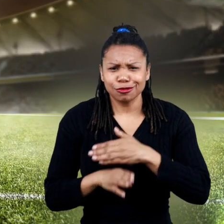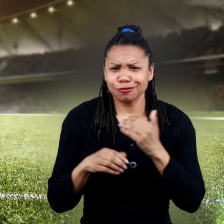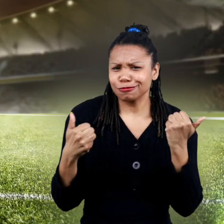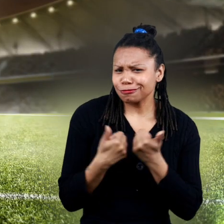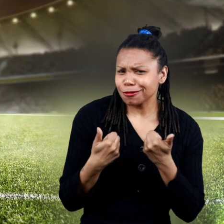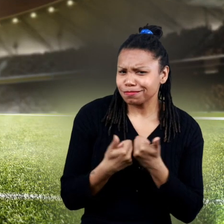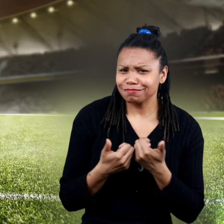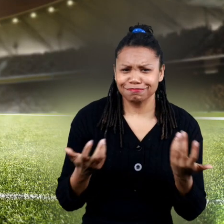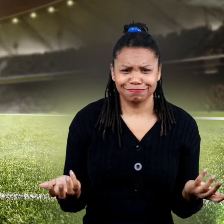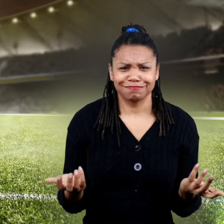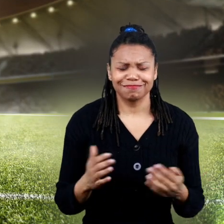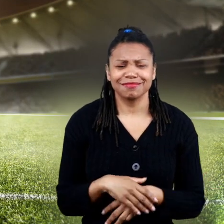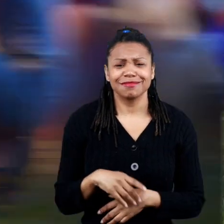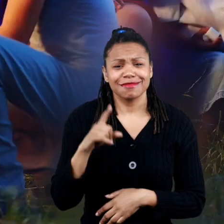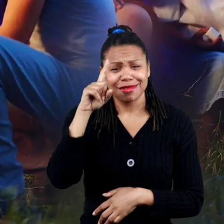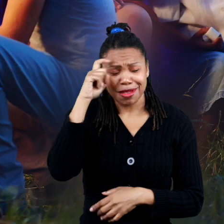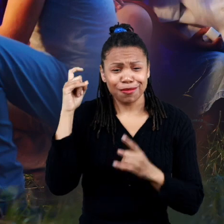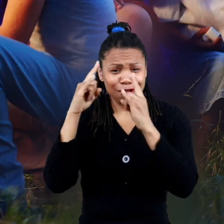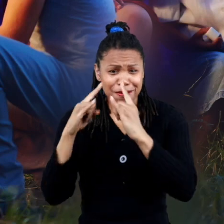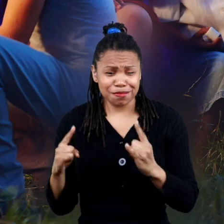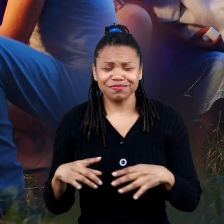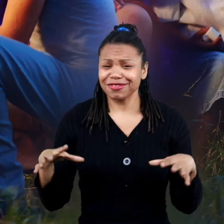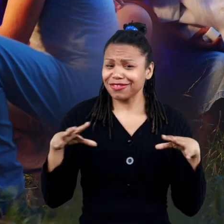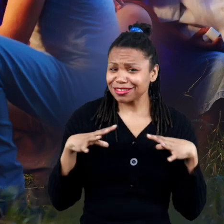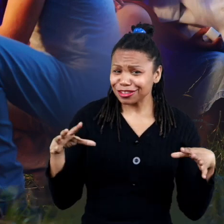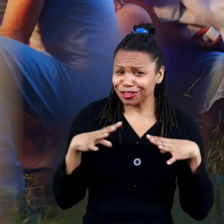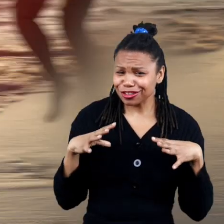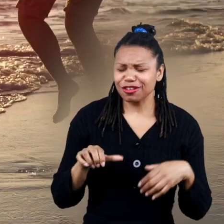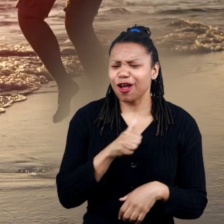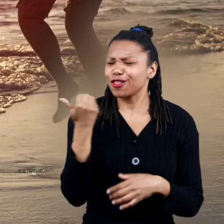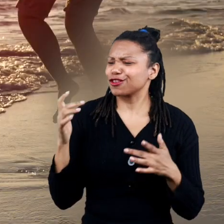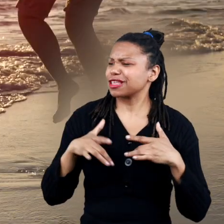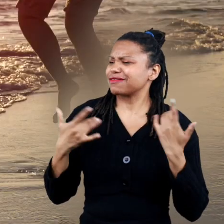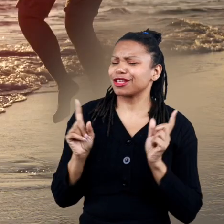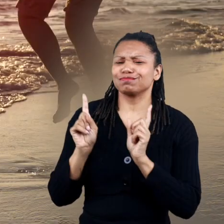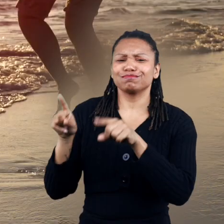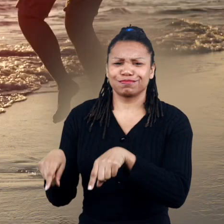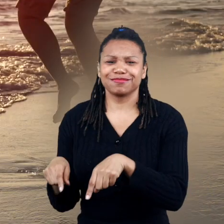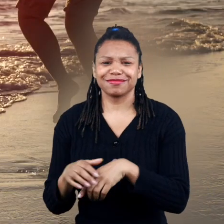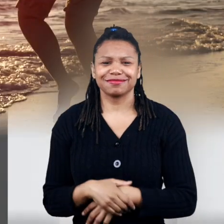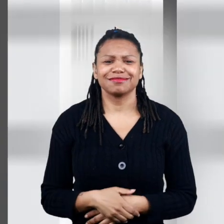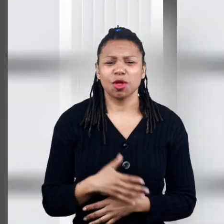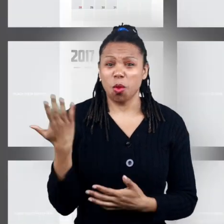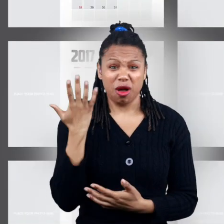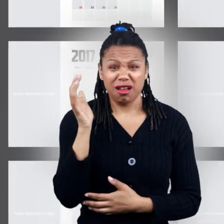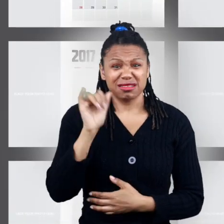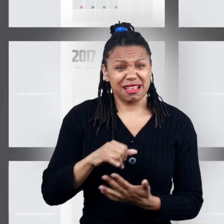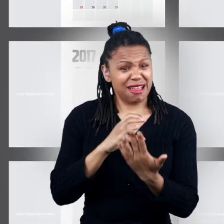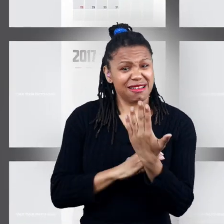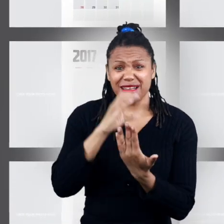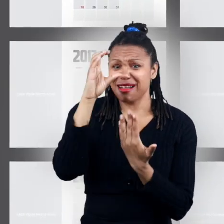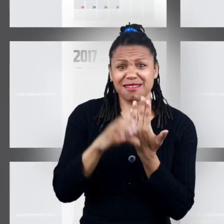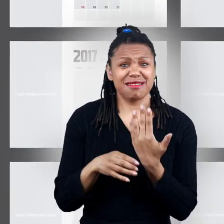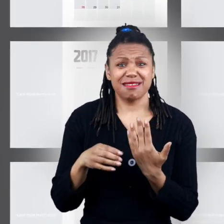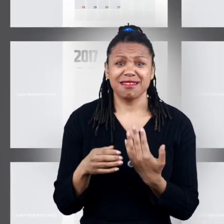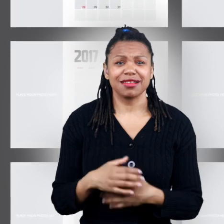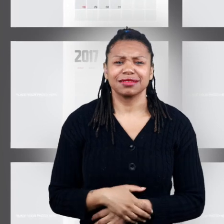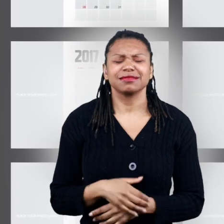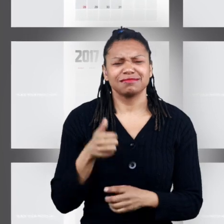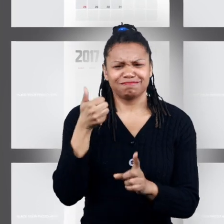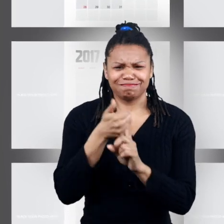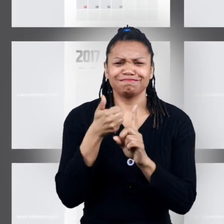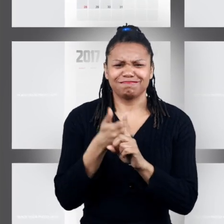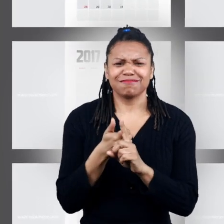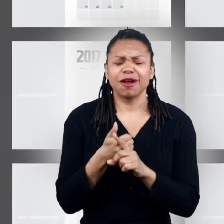the date for a soccer game summer camp vacation or another occasion what exactly is a calendar